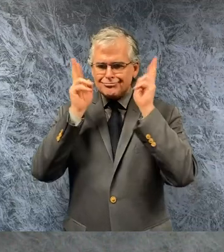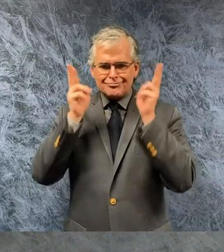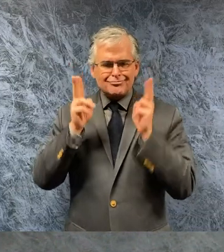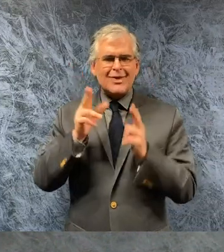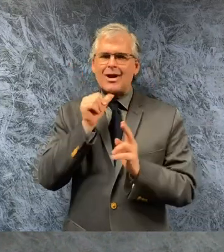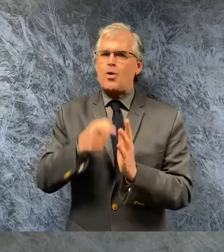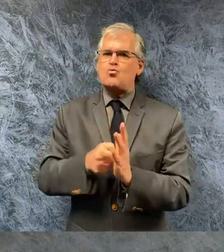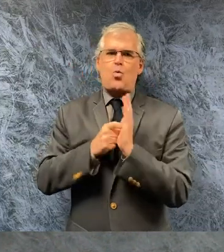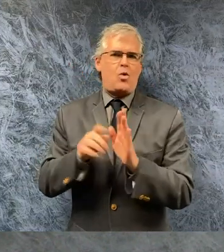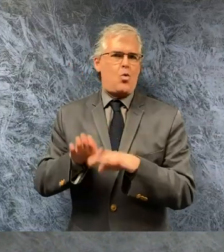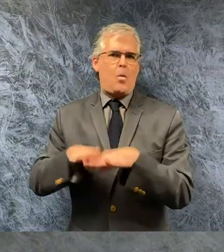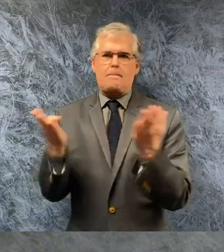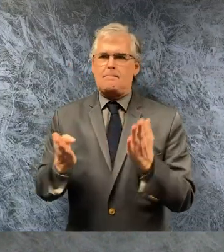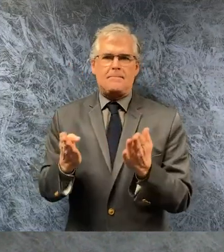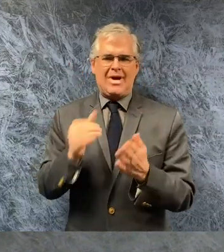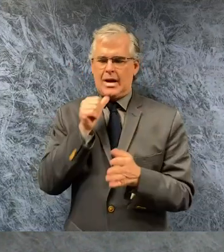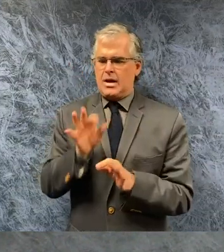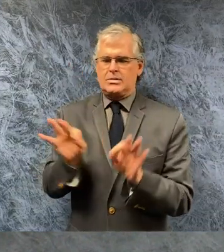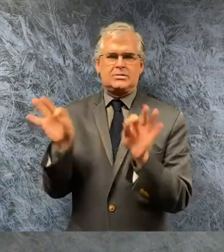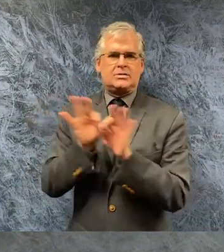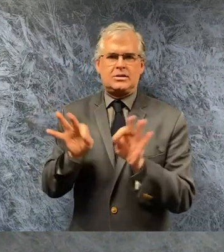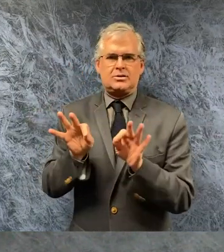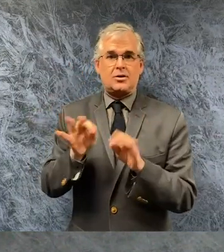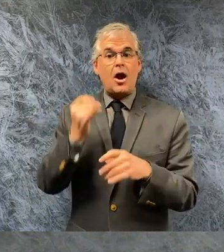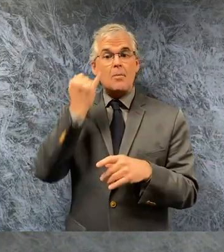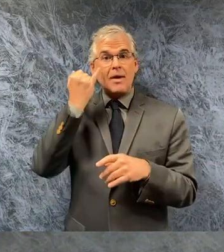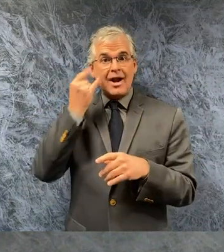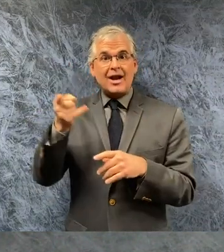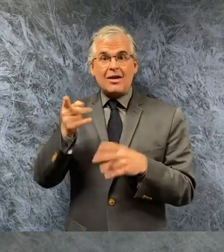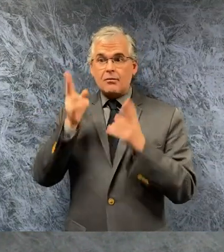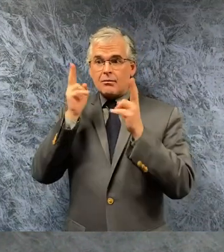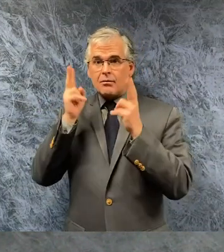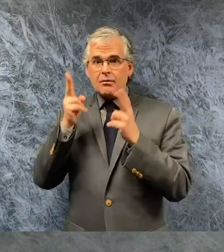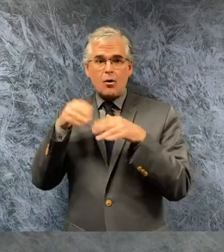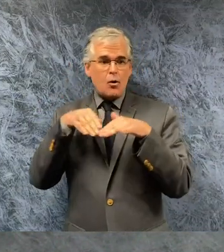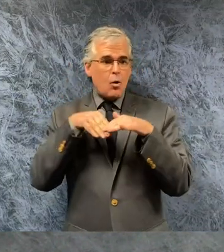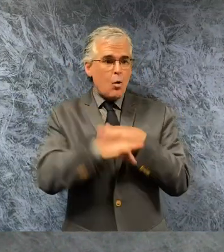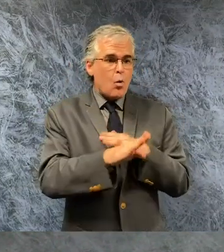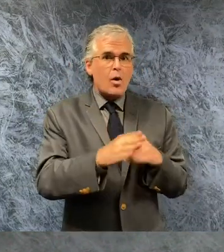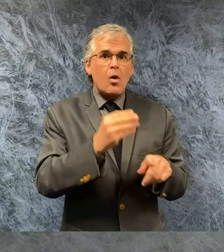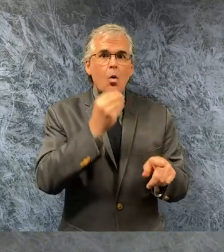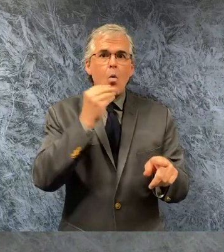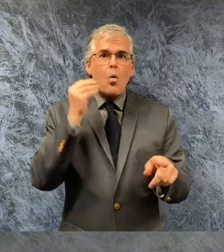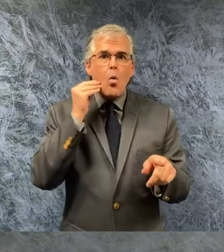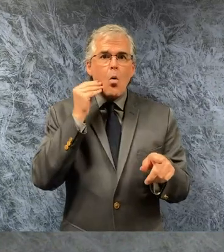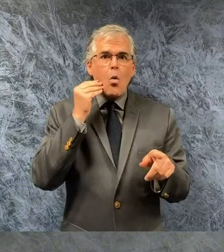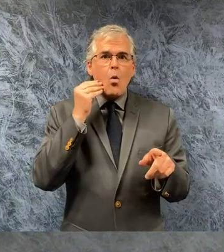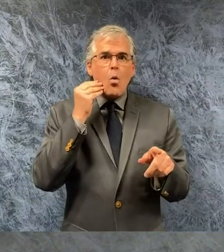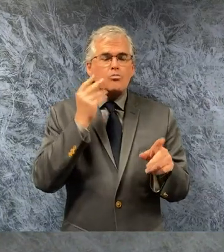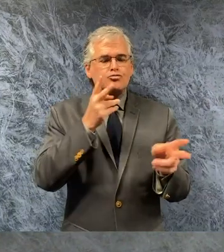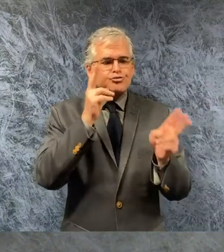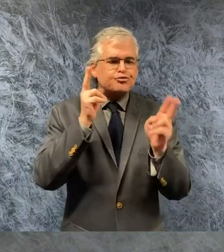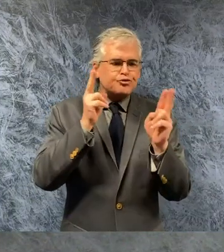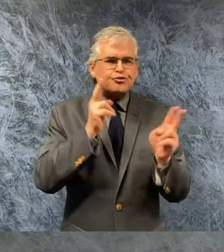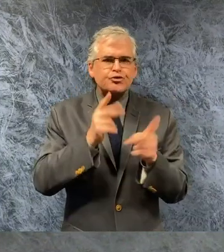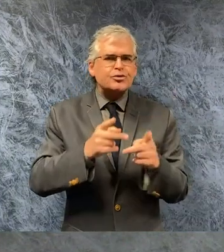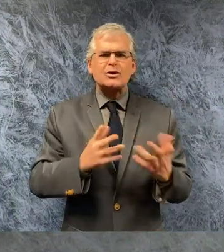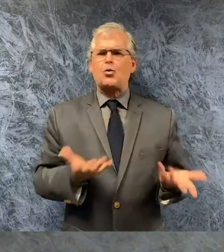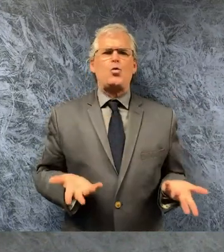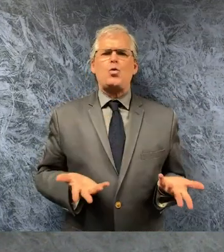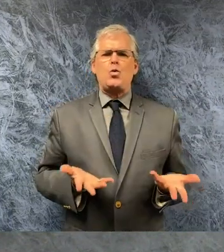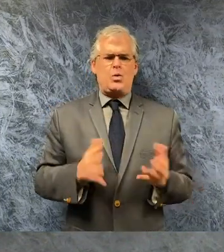services to someone's home and creating a heightened risk of exposure circumvents the various the very rationale behind